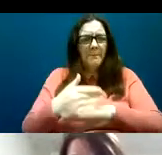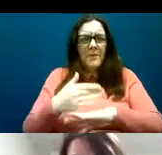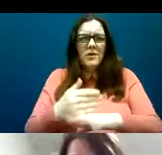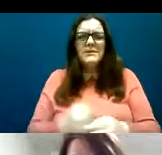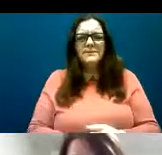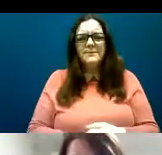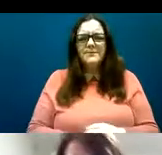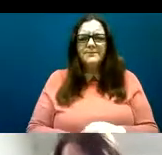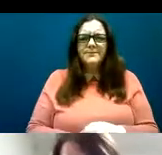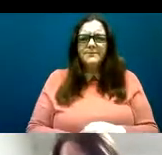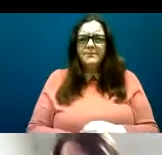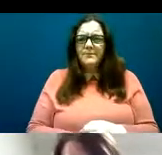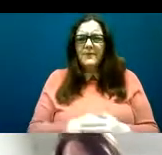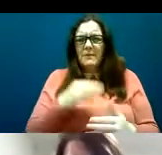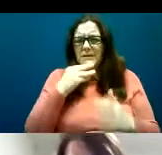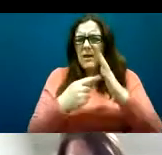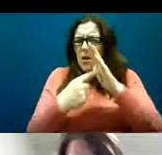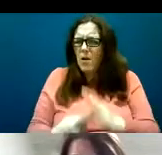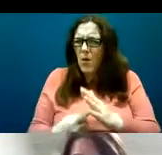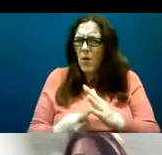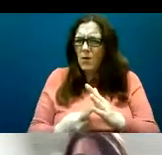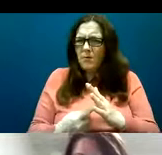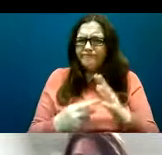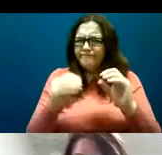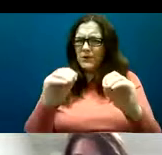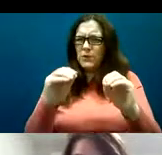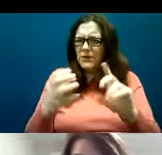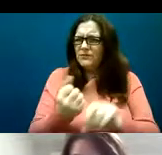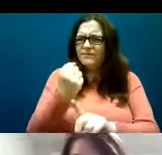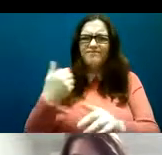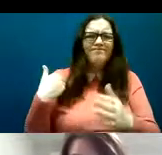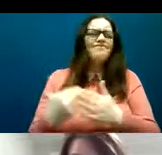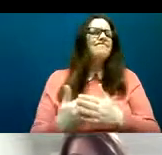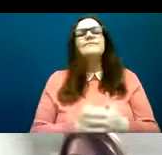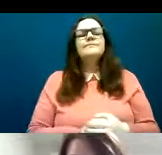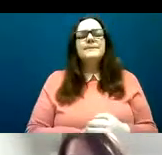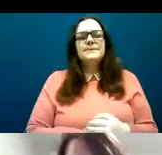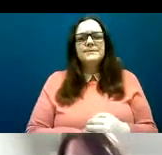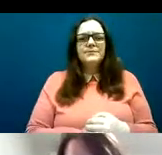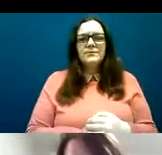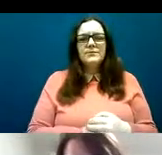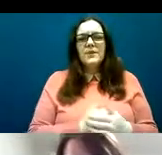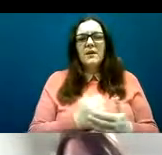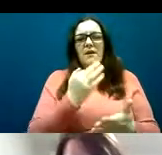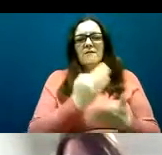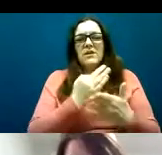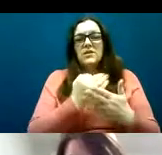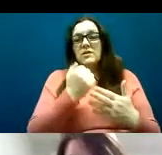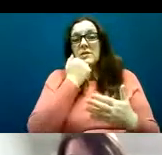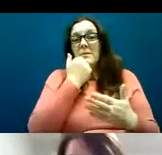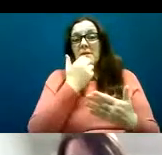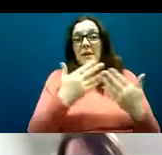educational engagement, a number of housing moves, between one and eight moves. So some